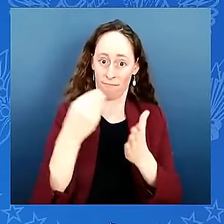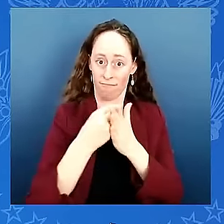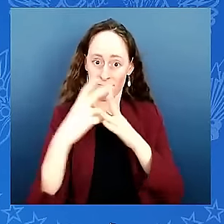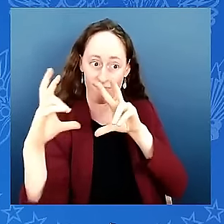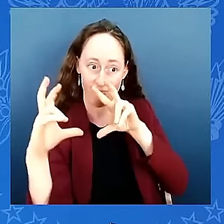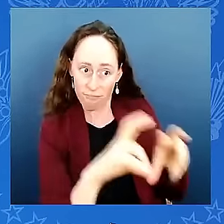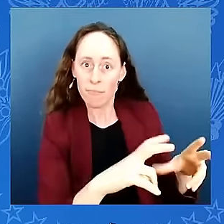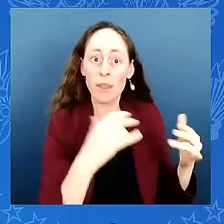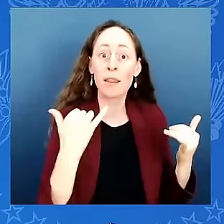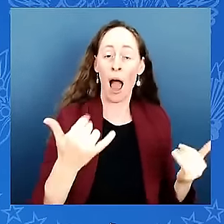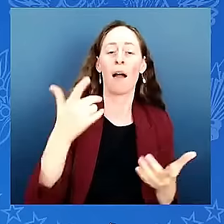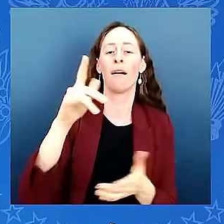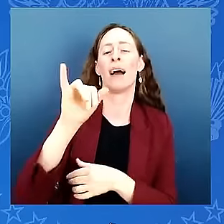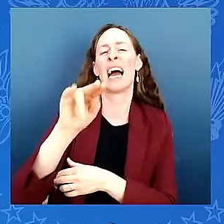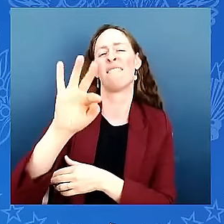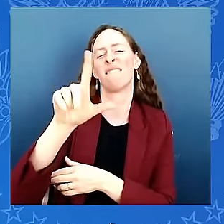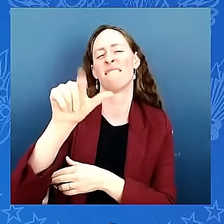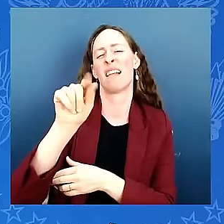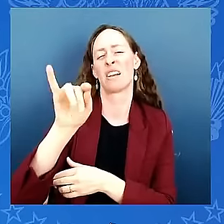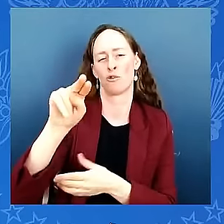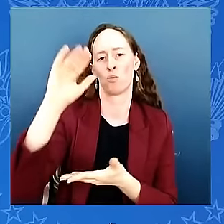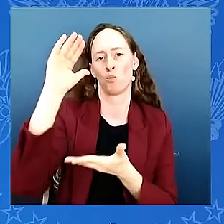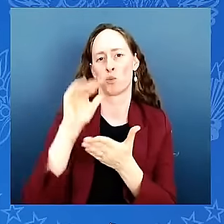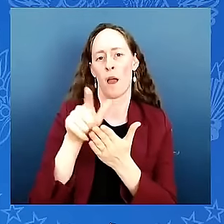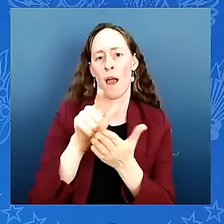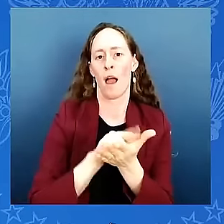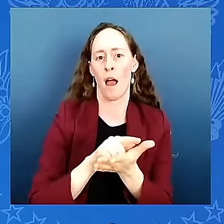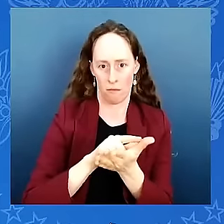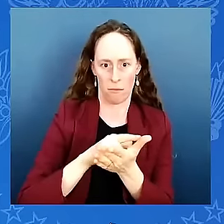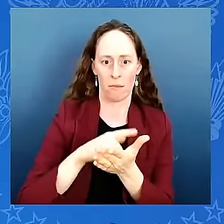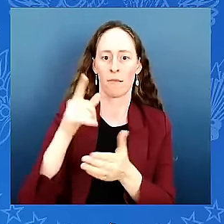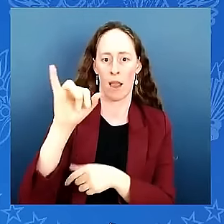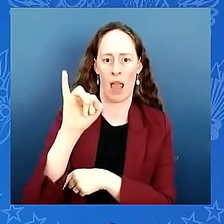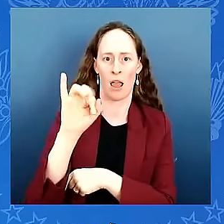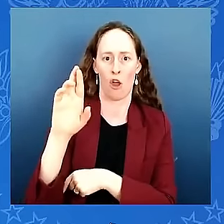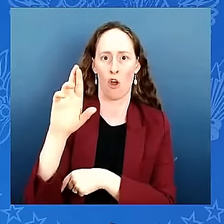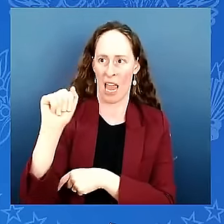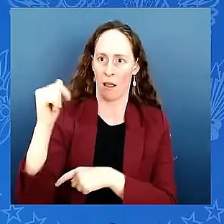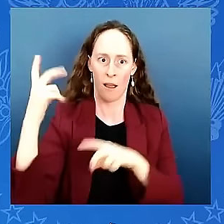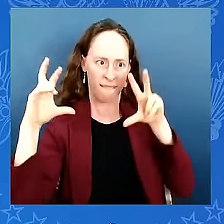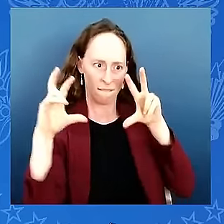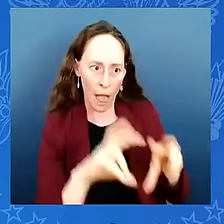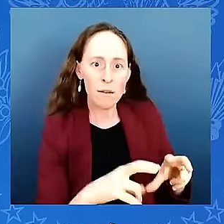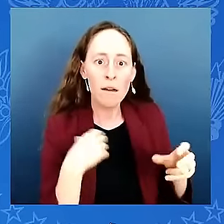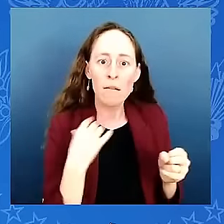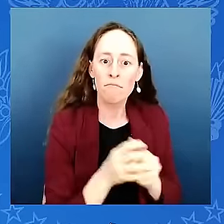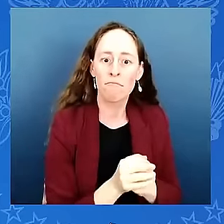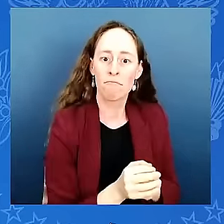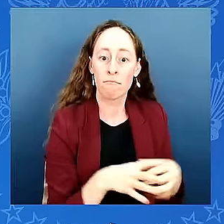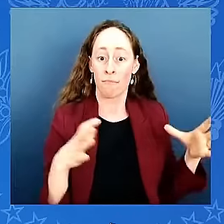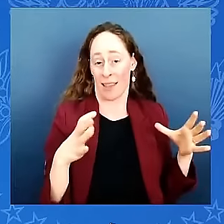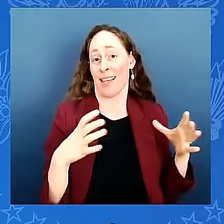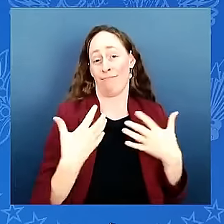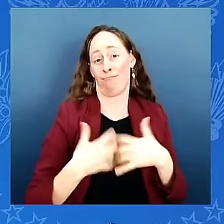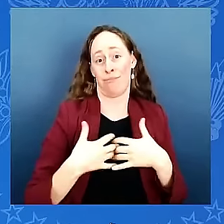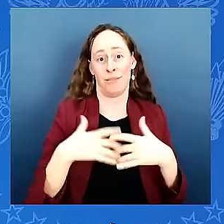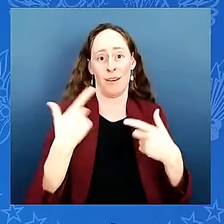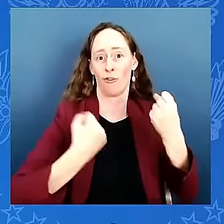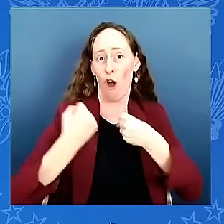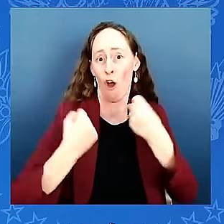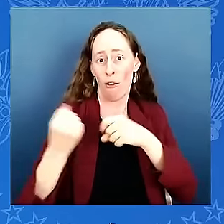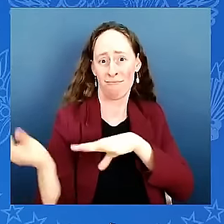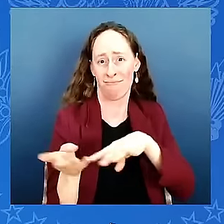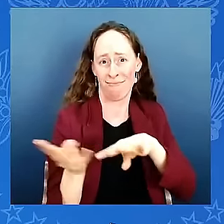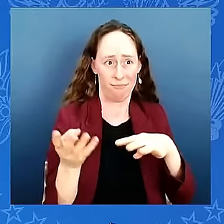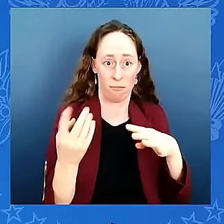alabama became the number one exporter of motor vehicles in the u.s which we ship more than 11 billion in